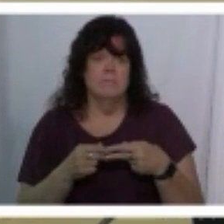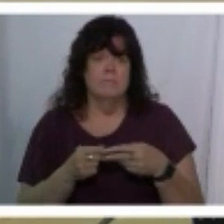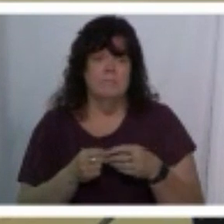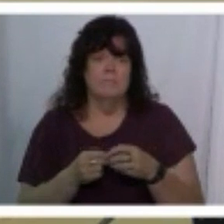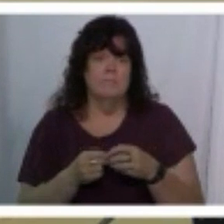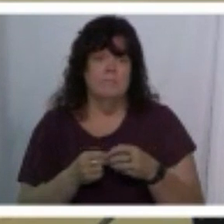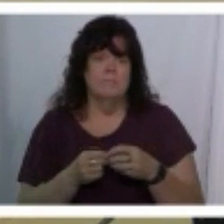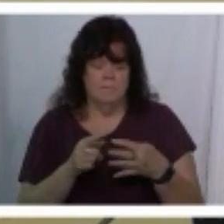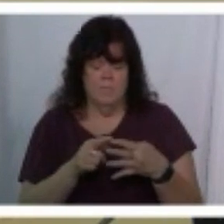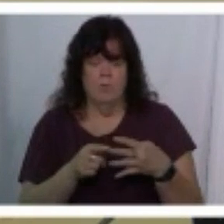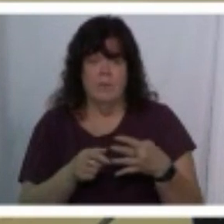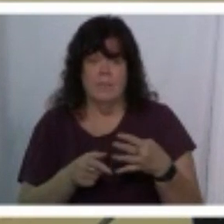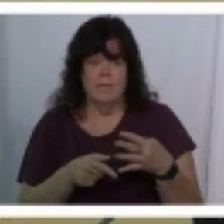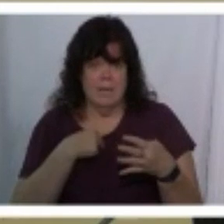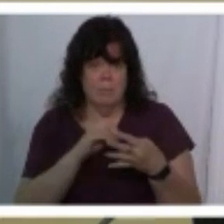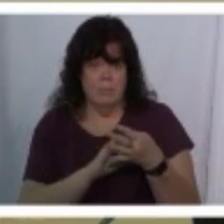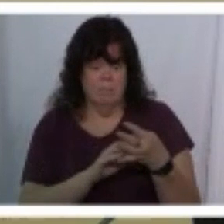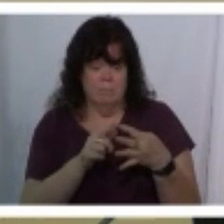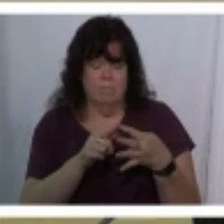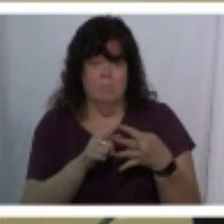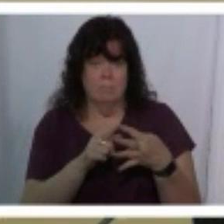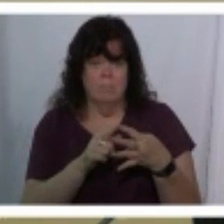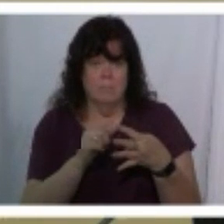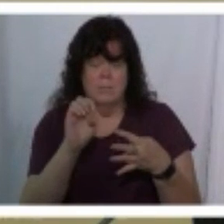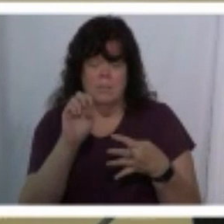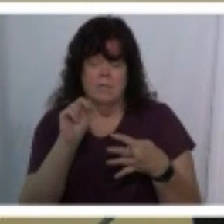the four things i wrote down were enlightened